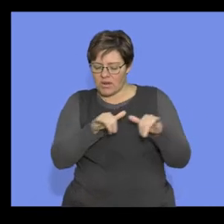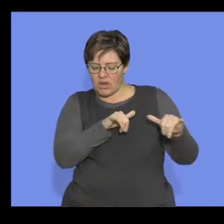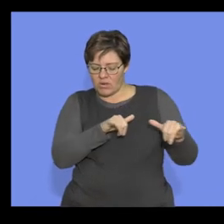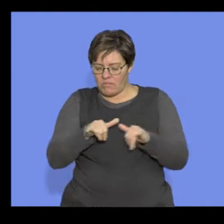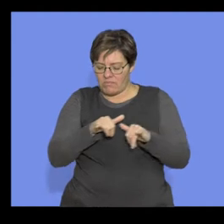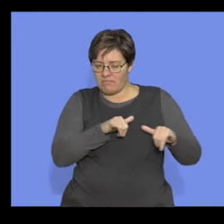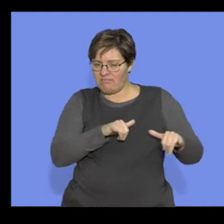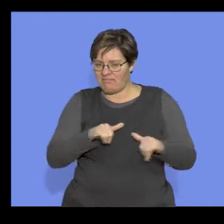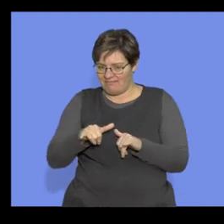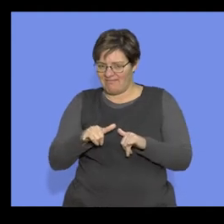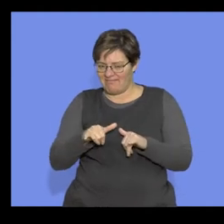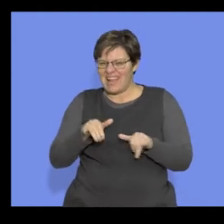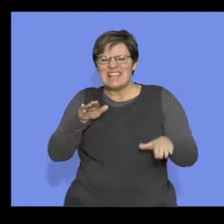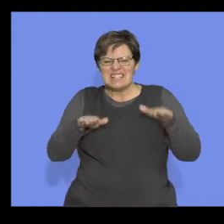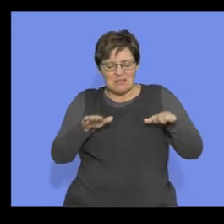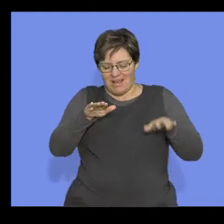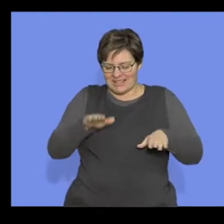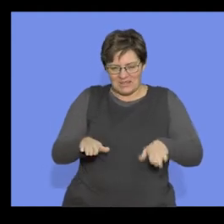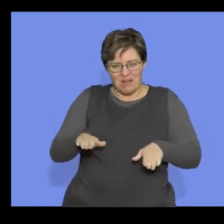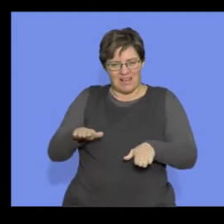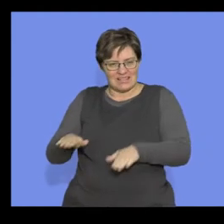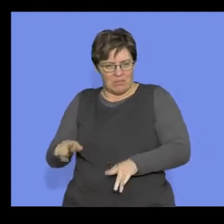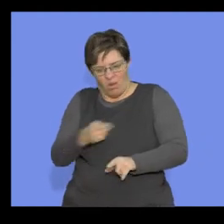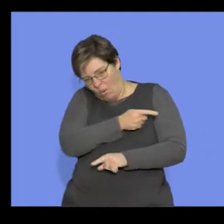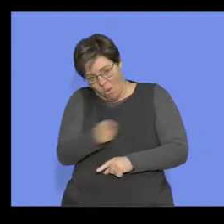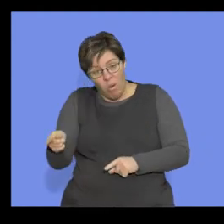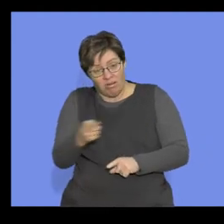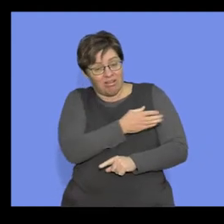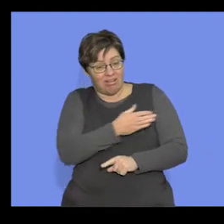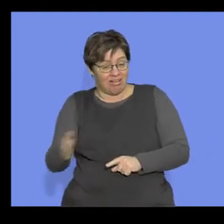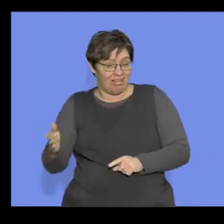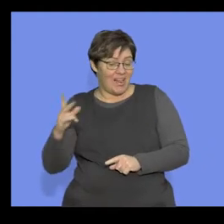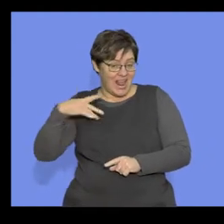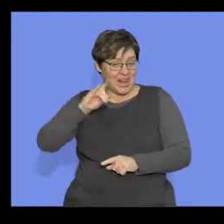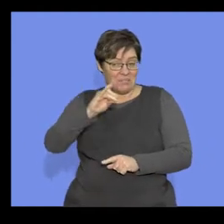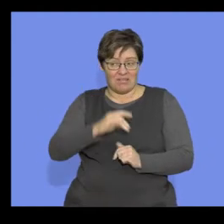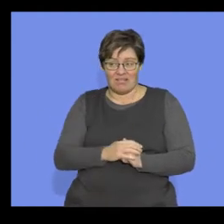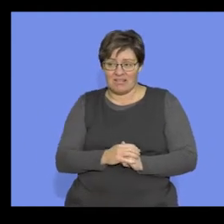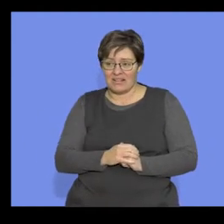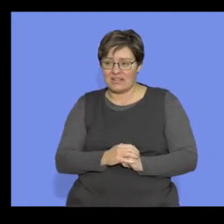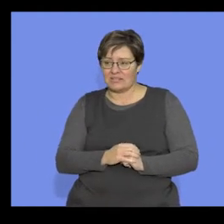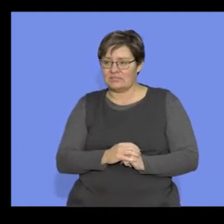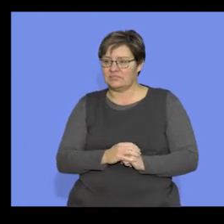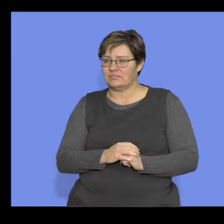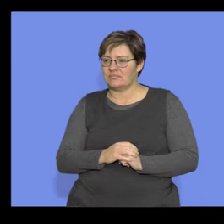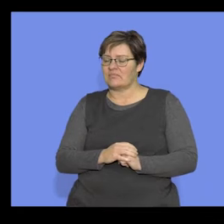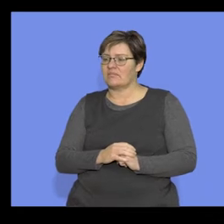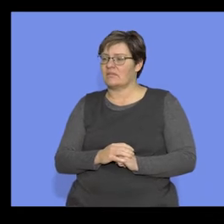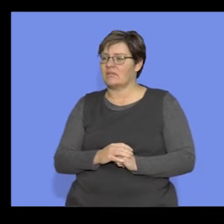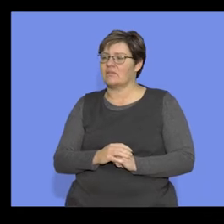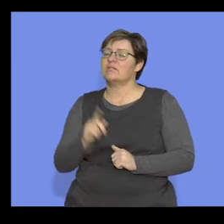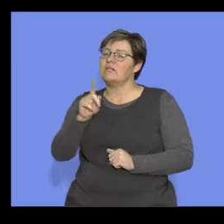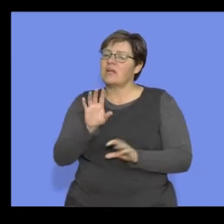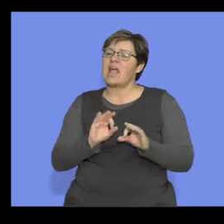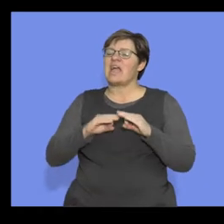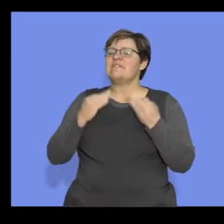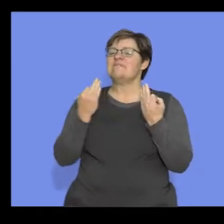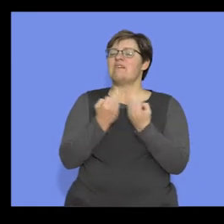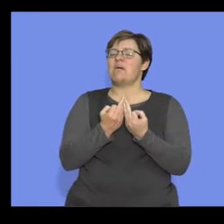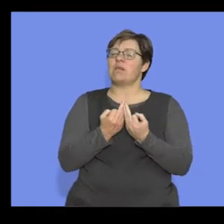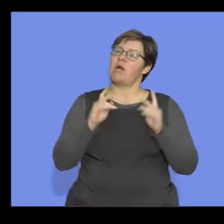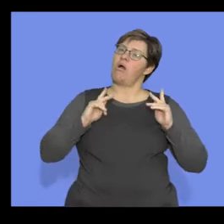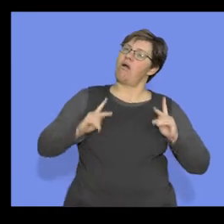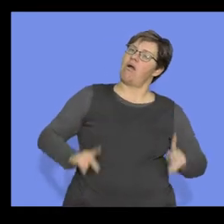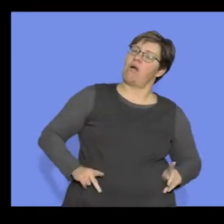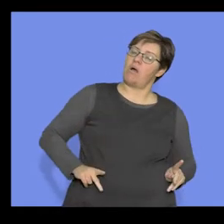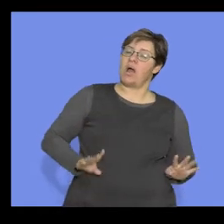combination or in common with all of these animals. What family do modern